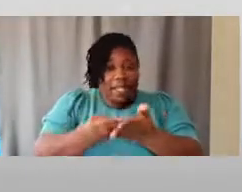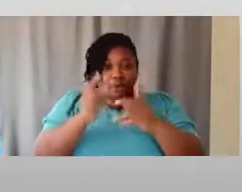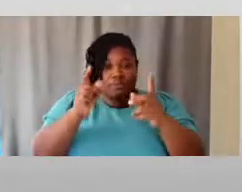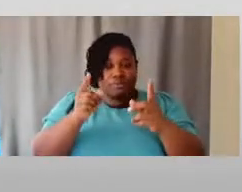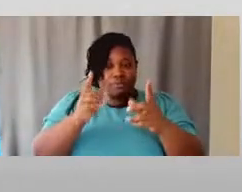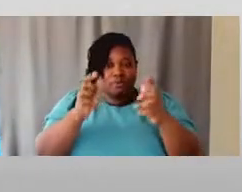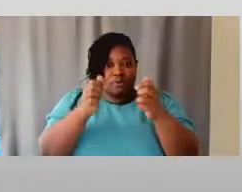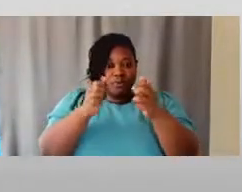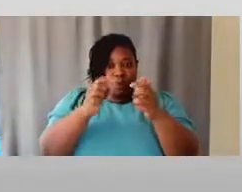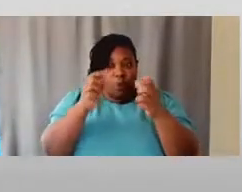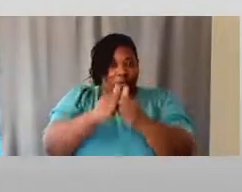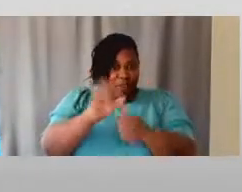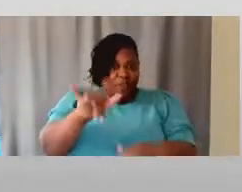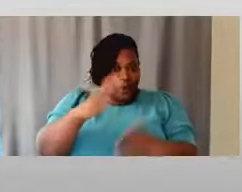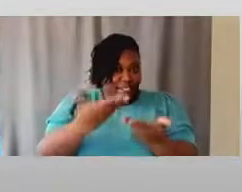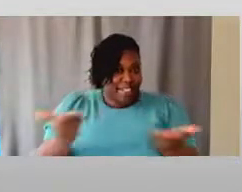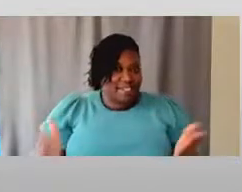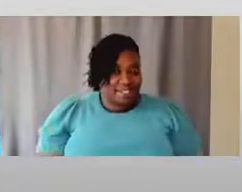towards those things.